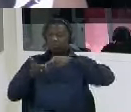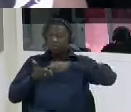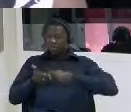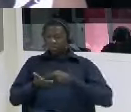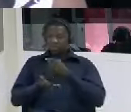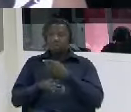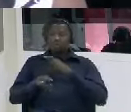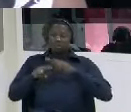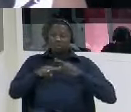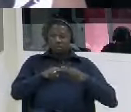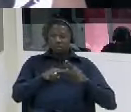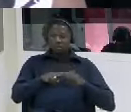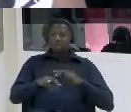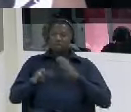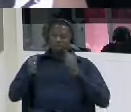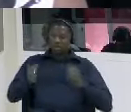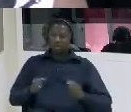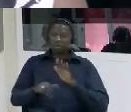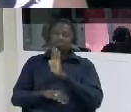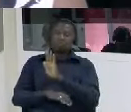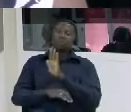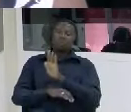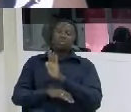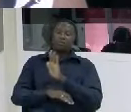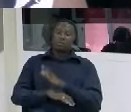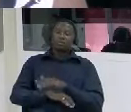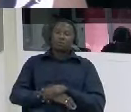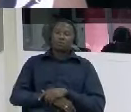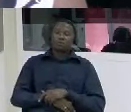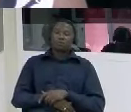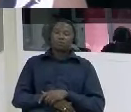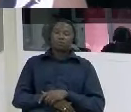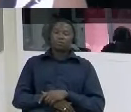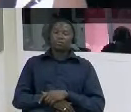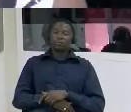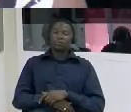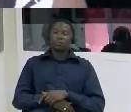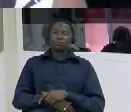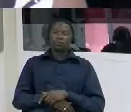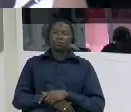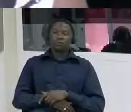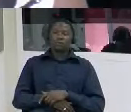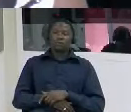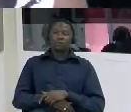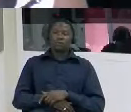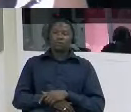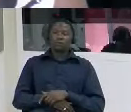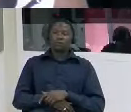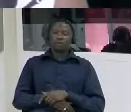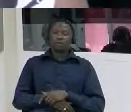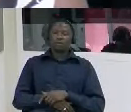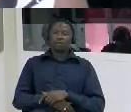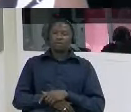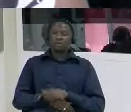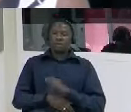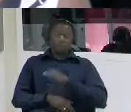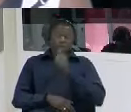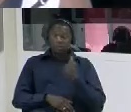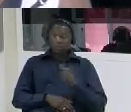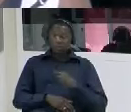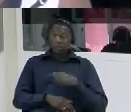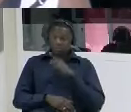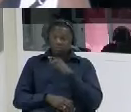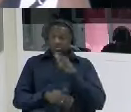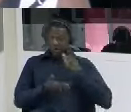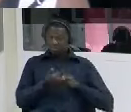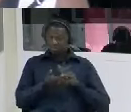on a chair waiting and um you can confirm that the torture of